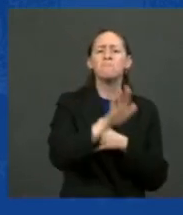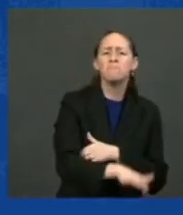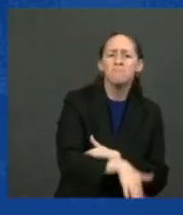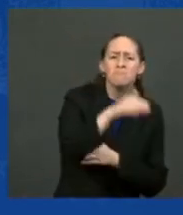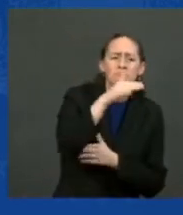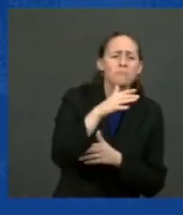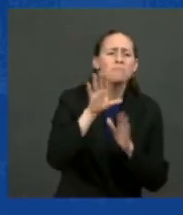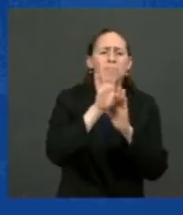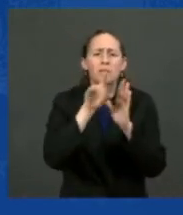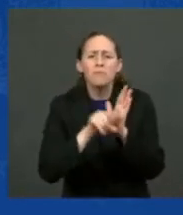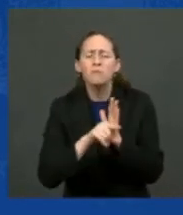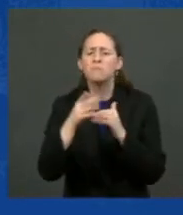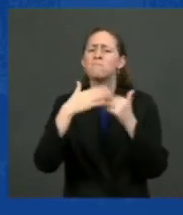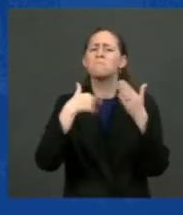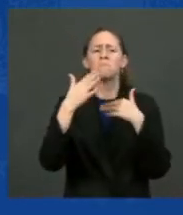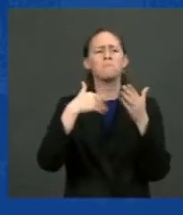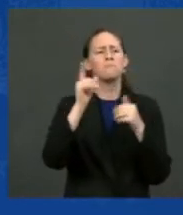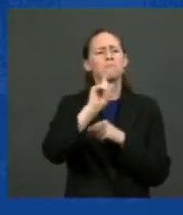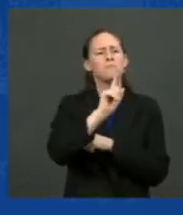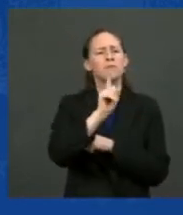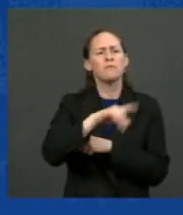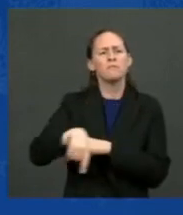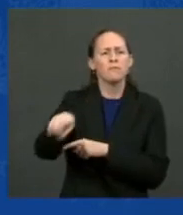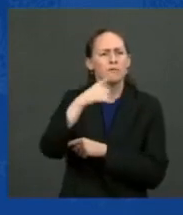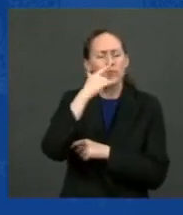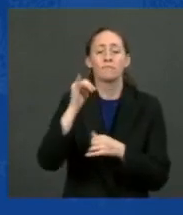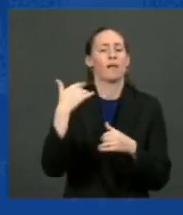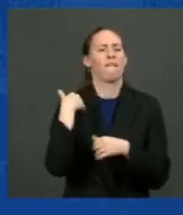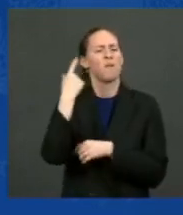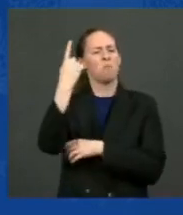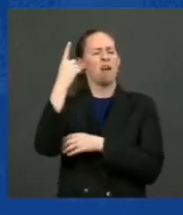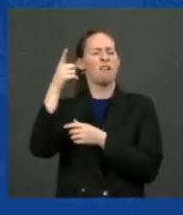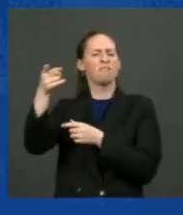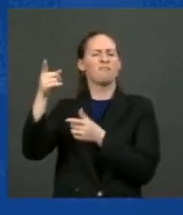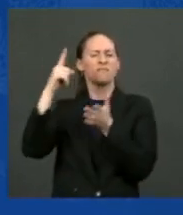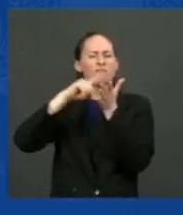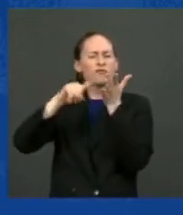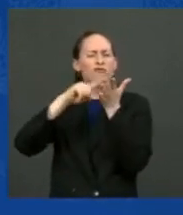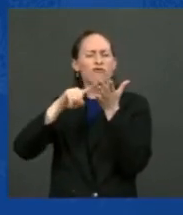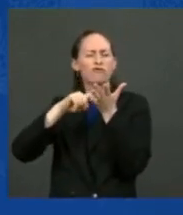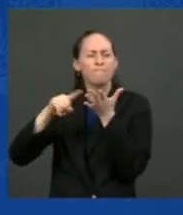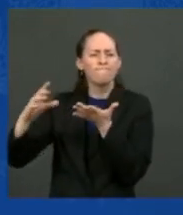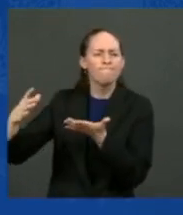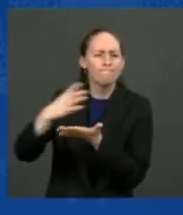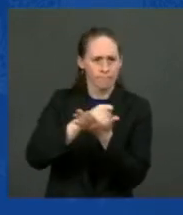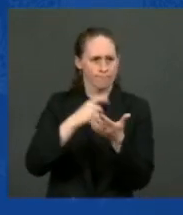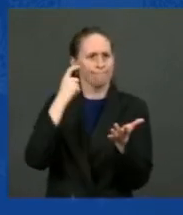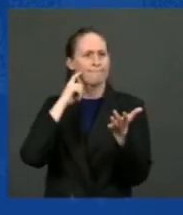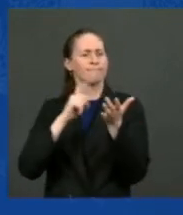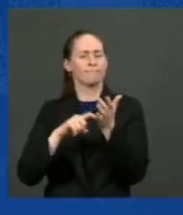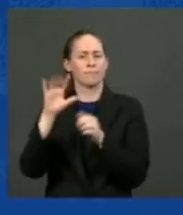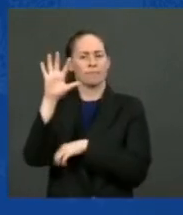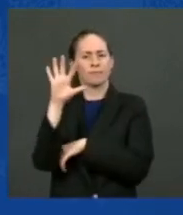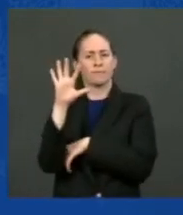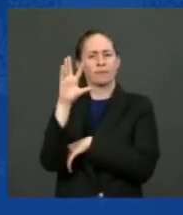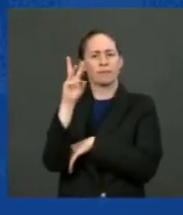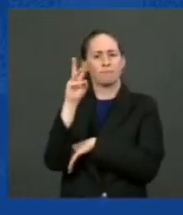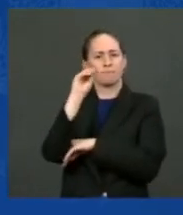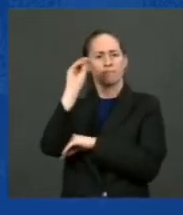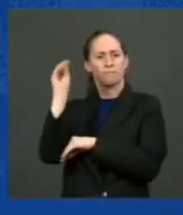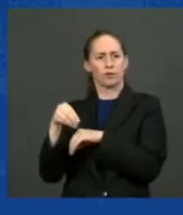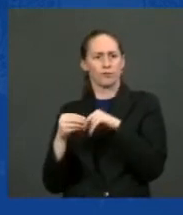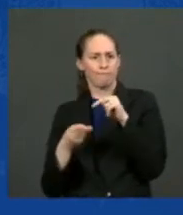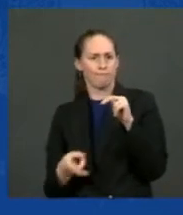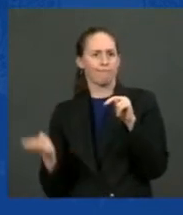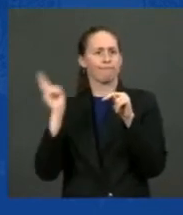background. Recent university studies point out that they're increased by 56% the chance for them to get all the way through 12 years of